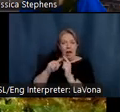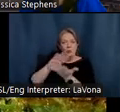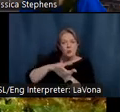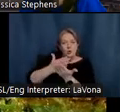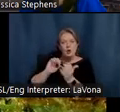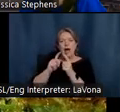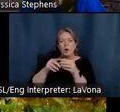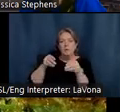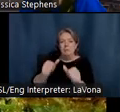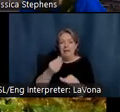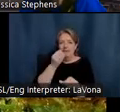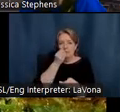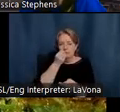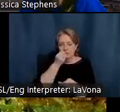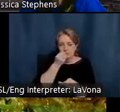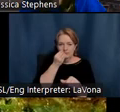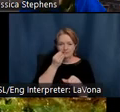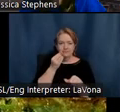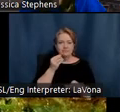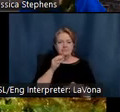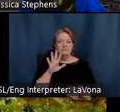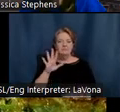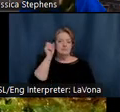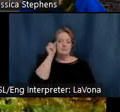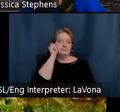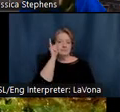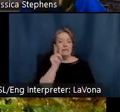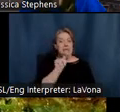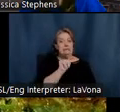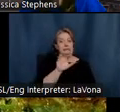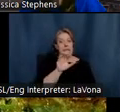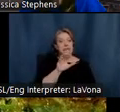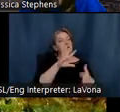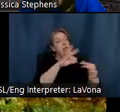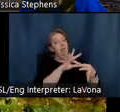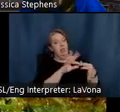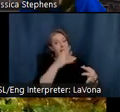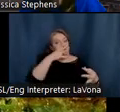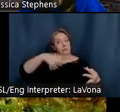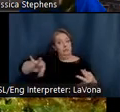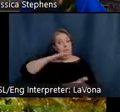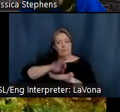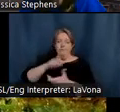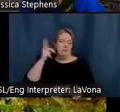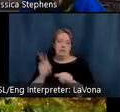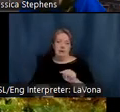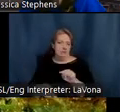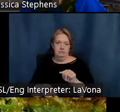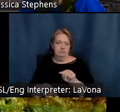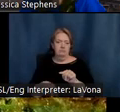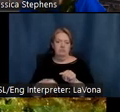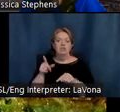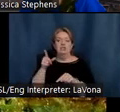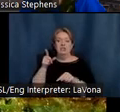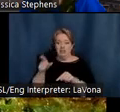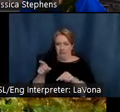It would be impossible to talk about TC Steel and not talk about Selma. Supporting the painter by finding